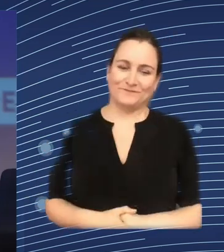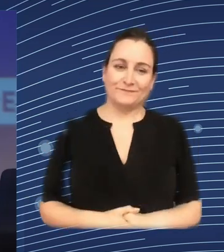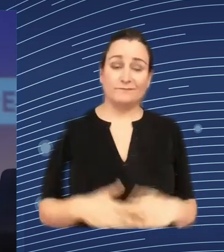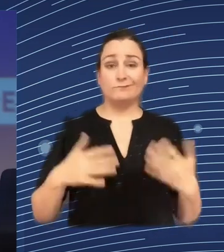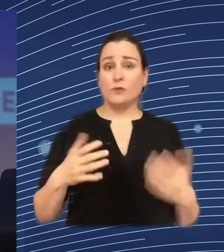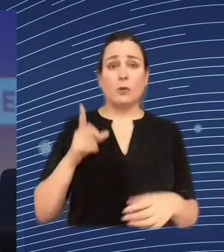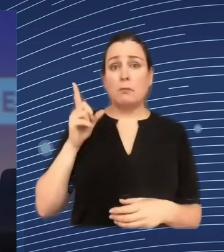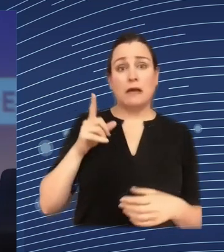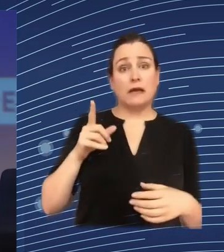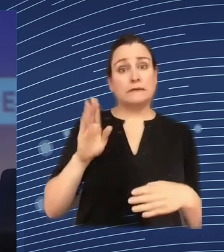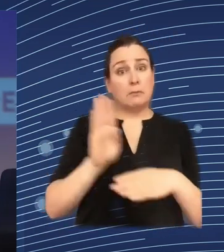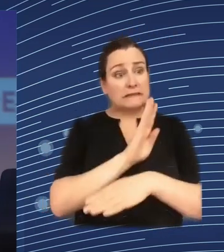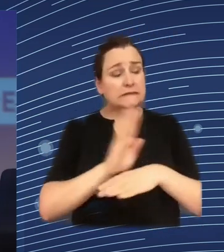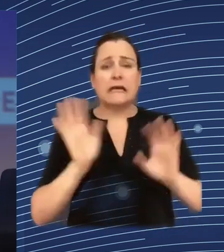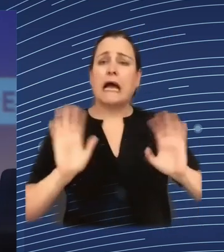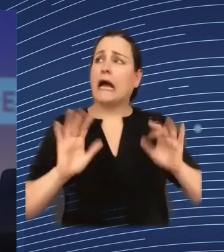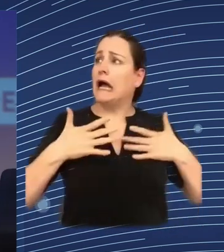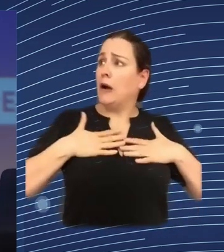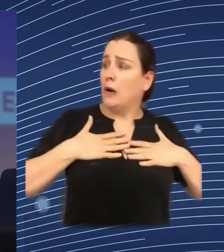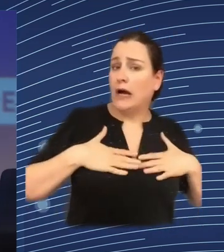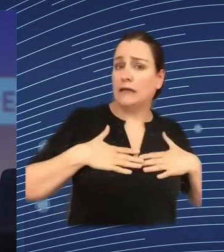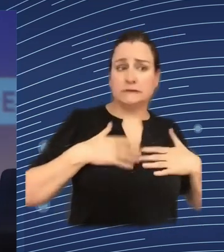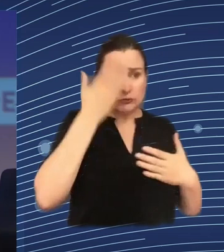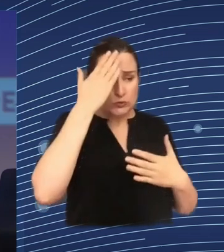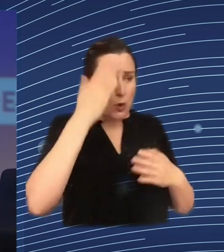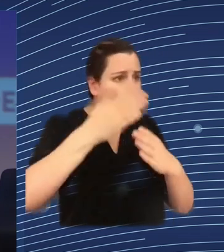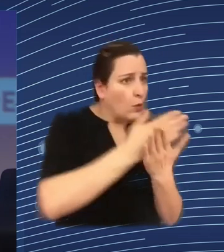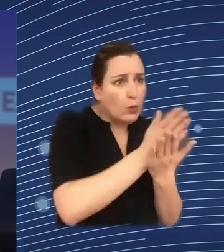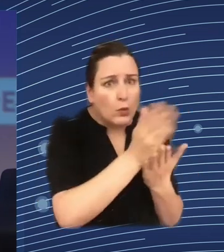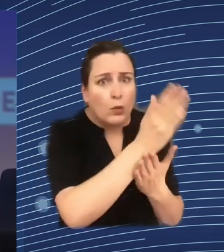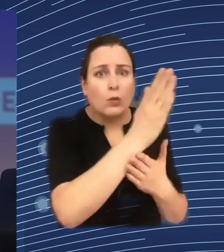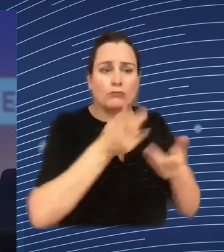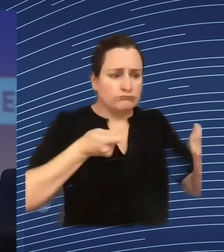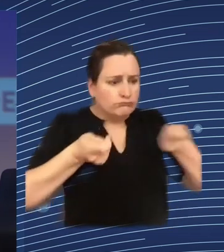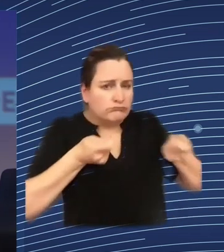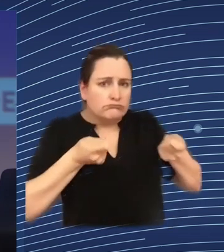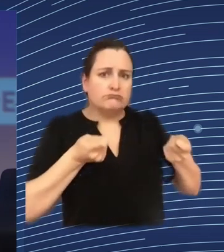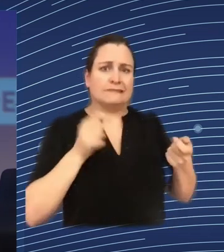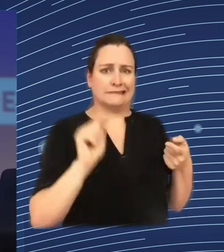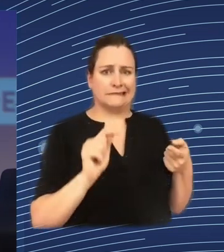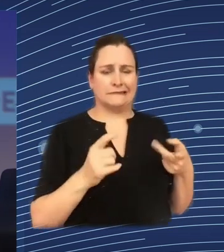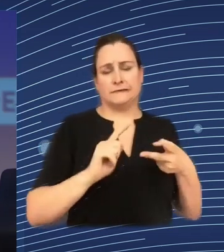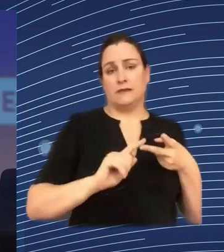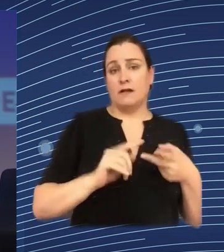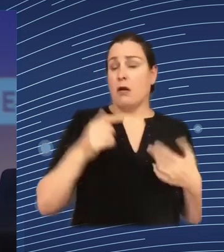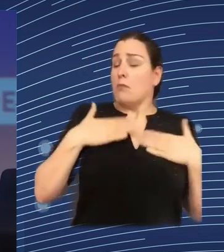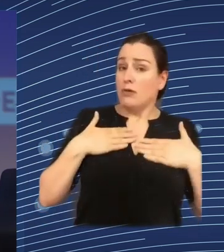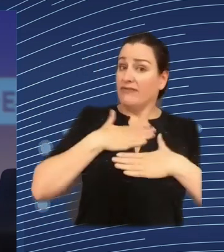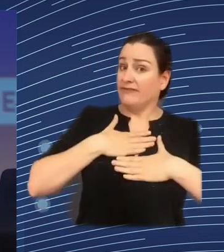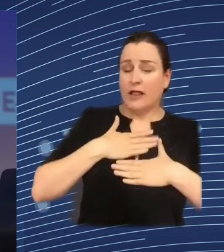the management of individual employee qualifications and the creation of an